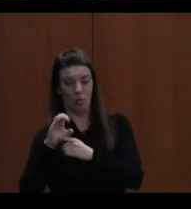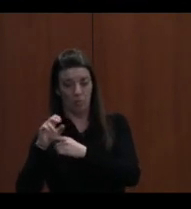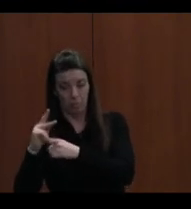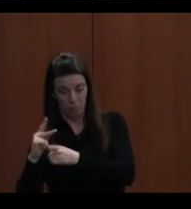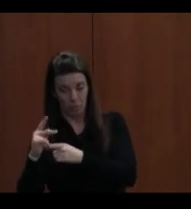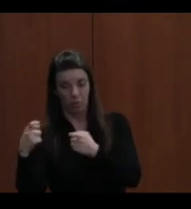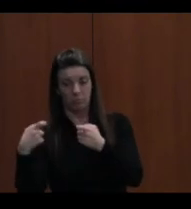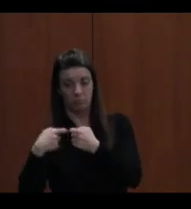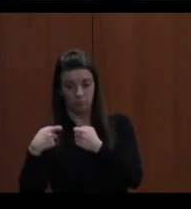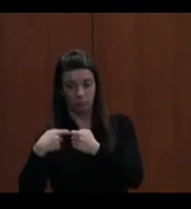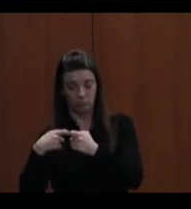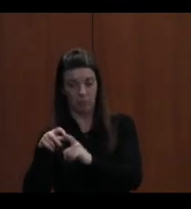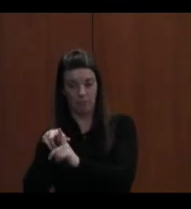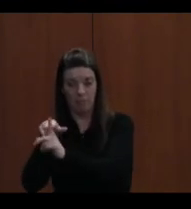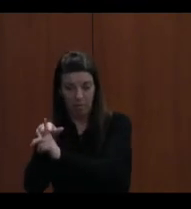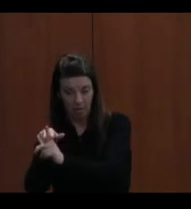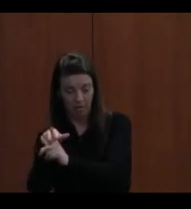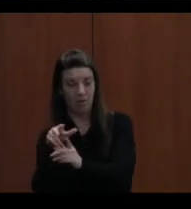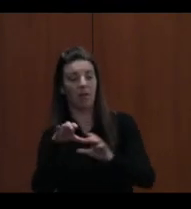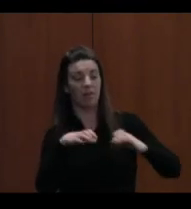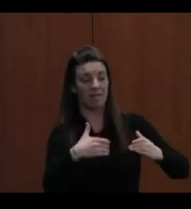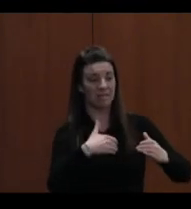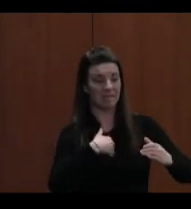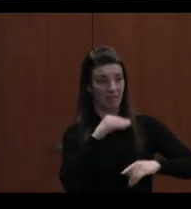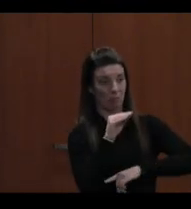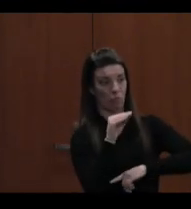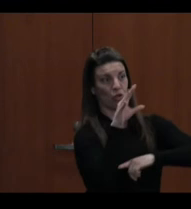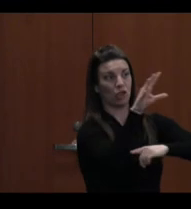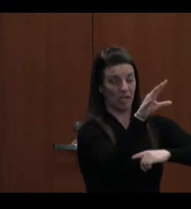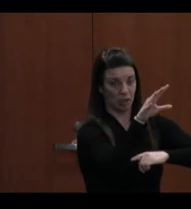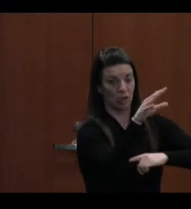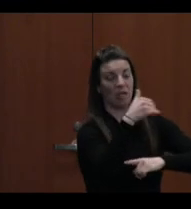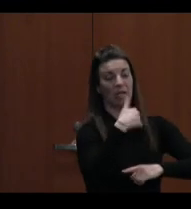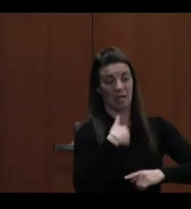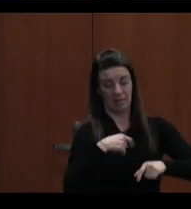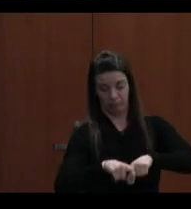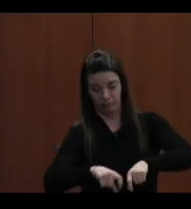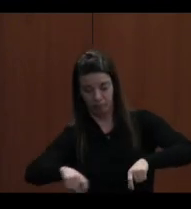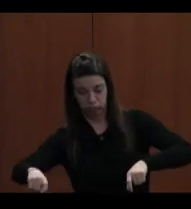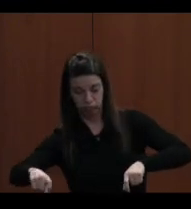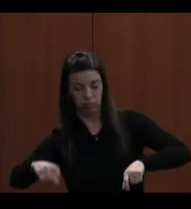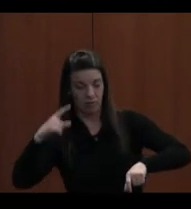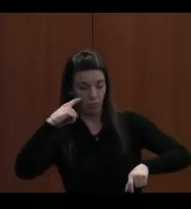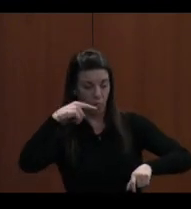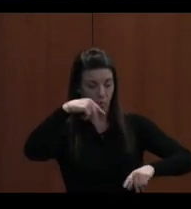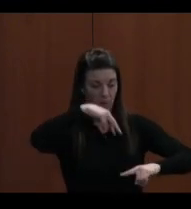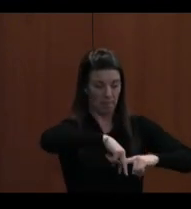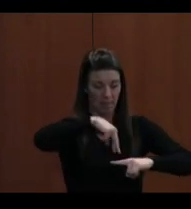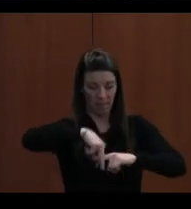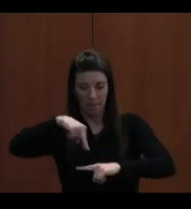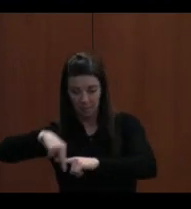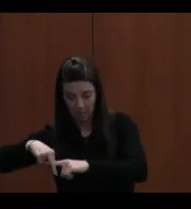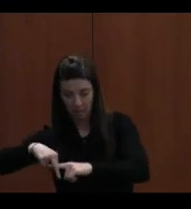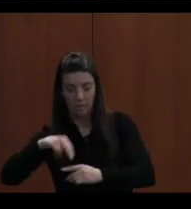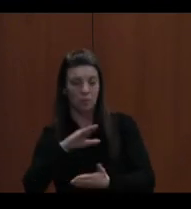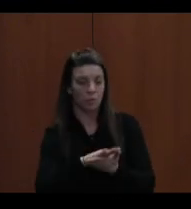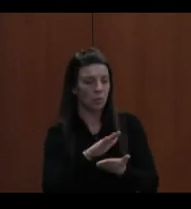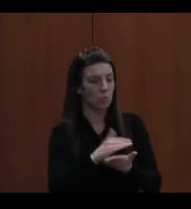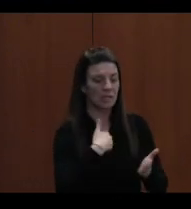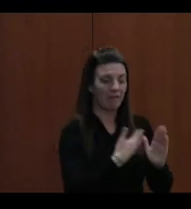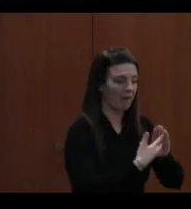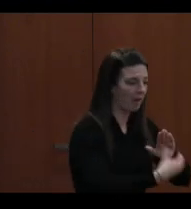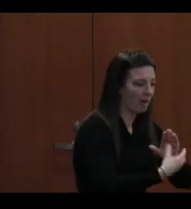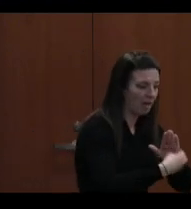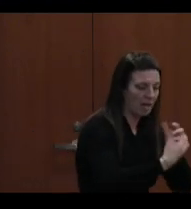Classrooms have a projector, they have power strips, adapters, cables, and schools have telephones, copiers, access points, and